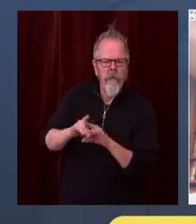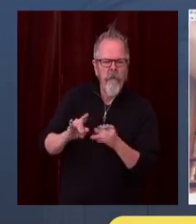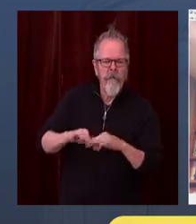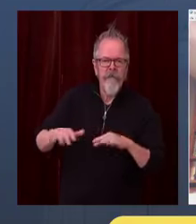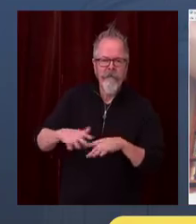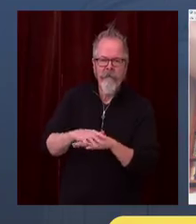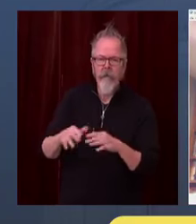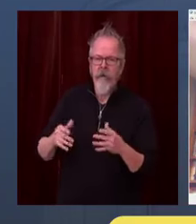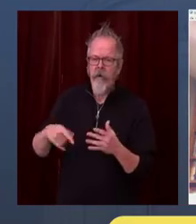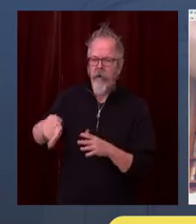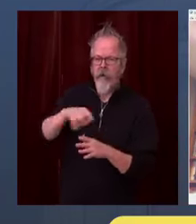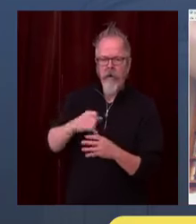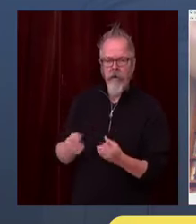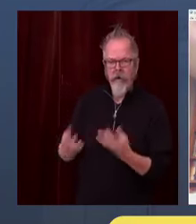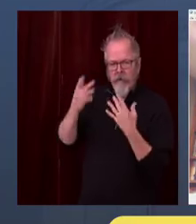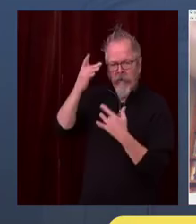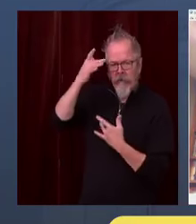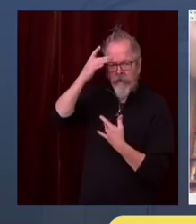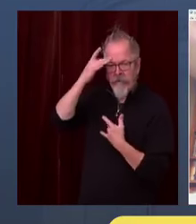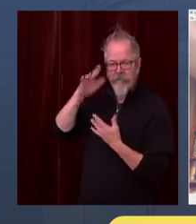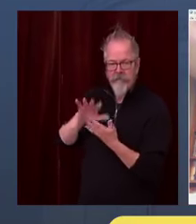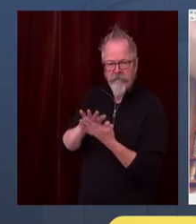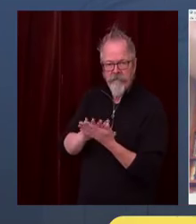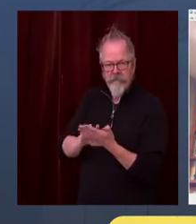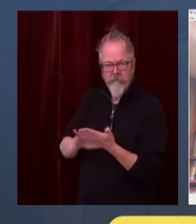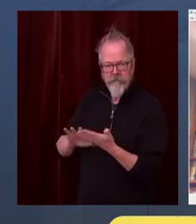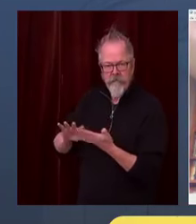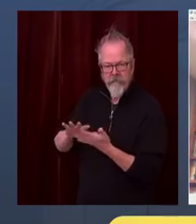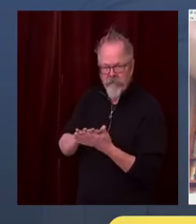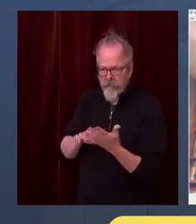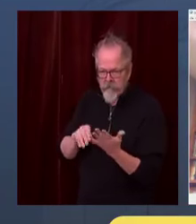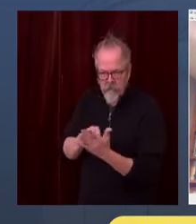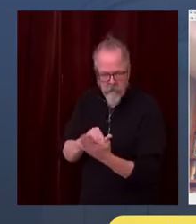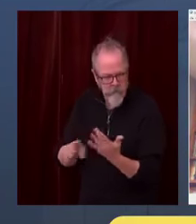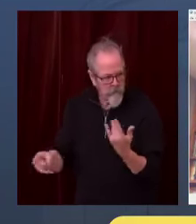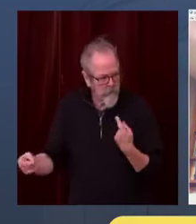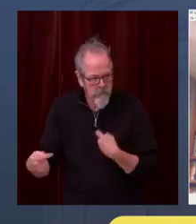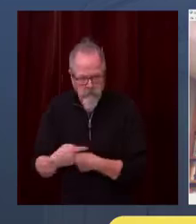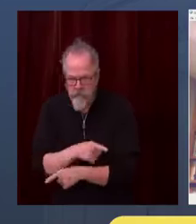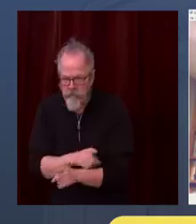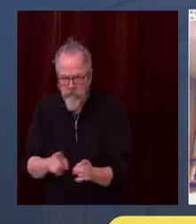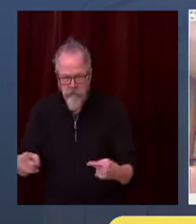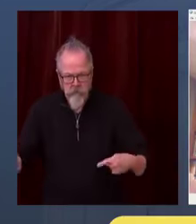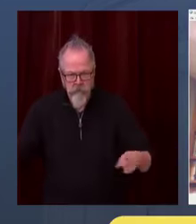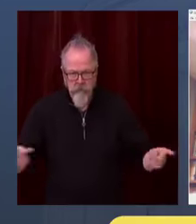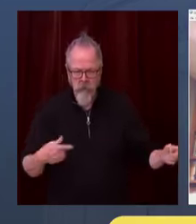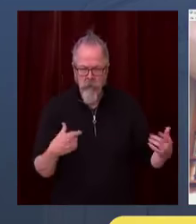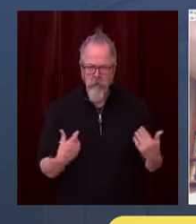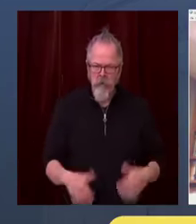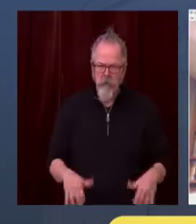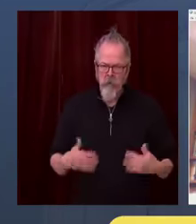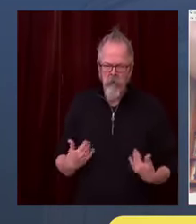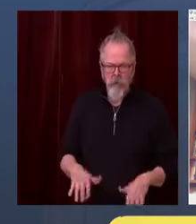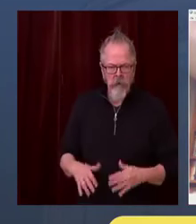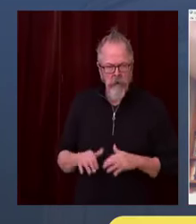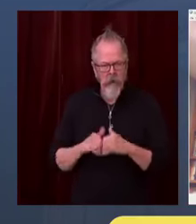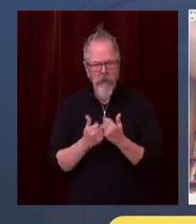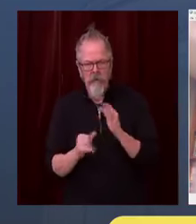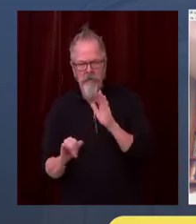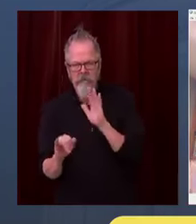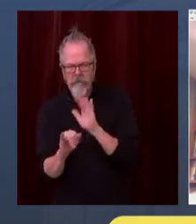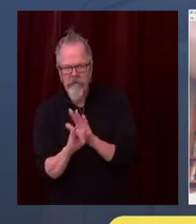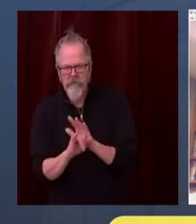and figure out somehow through receipts, who was actually at the restaurant when workers there were sick.